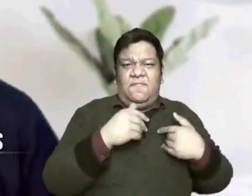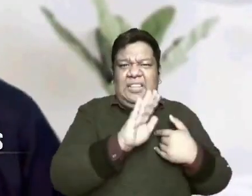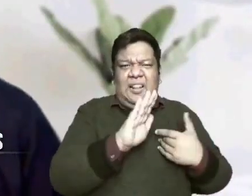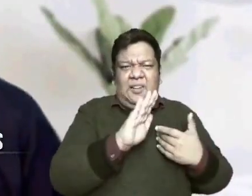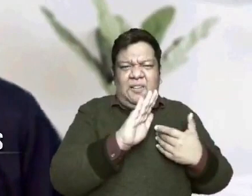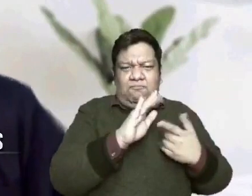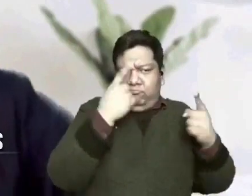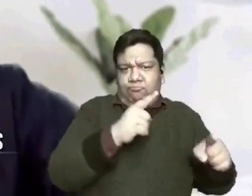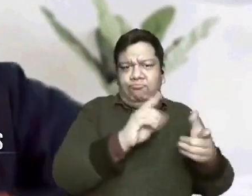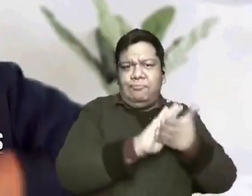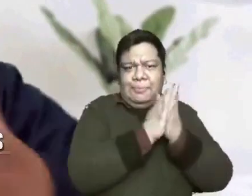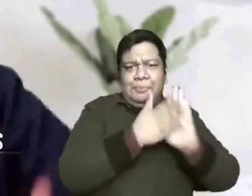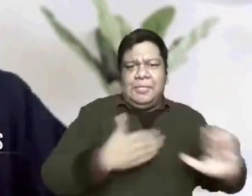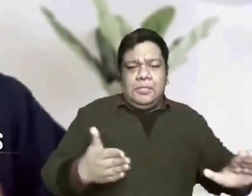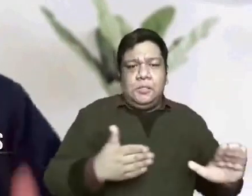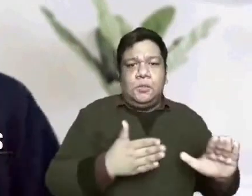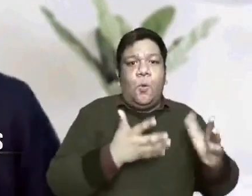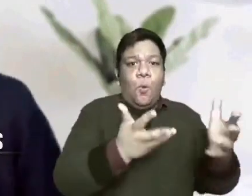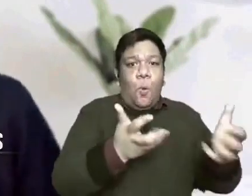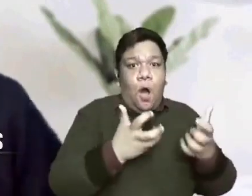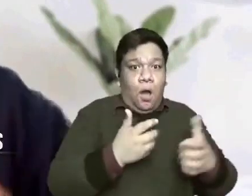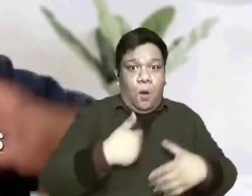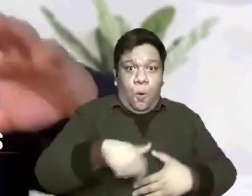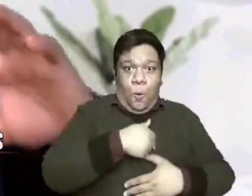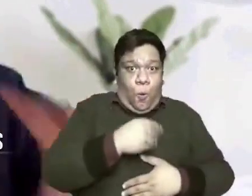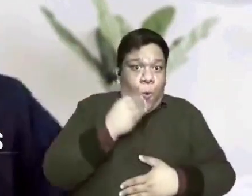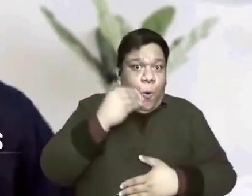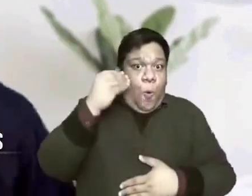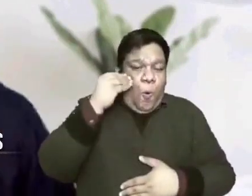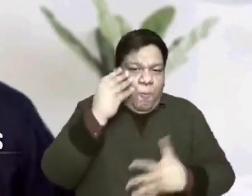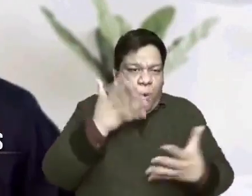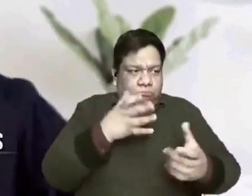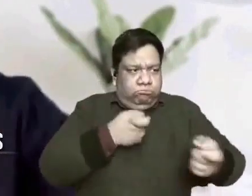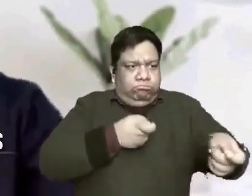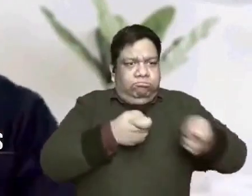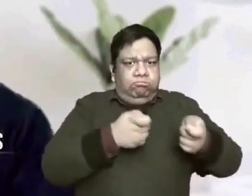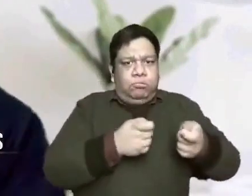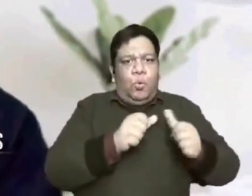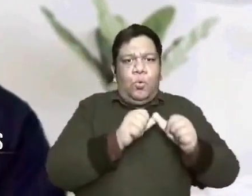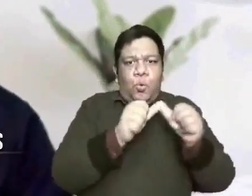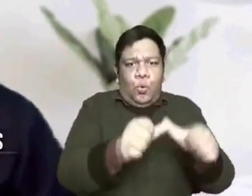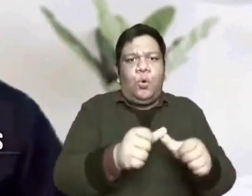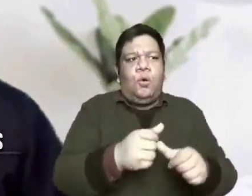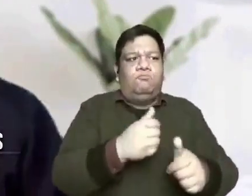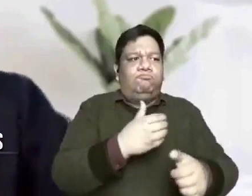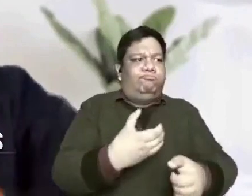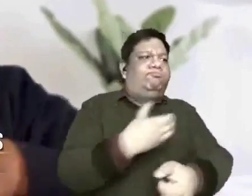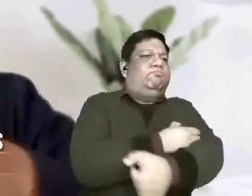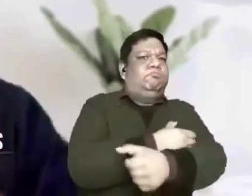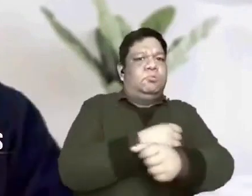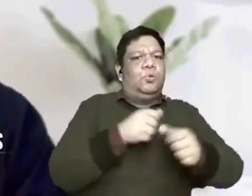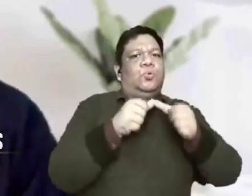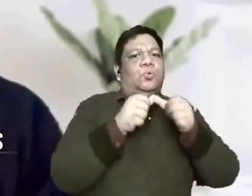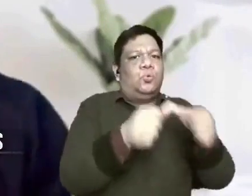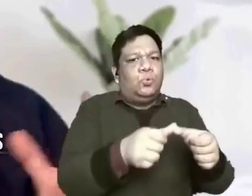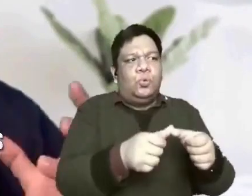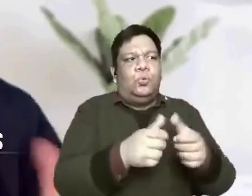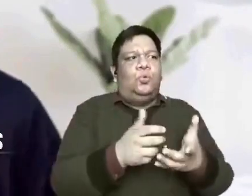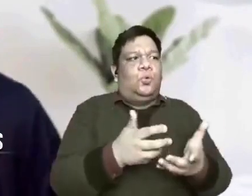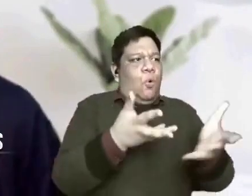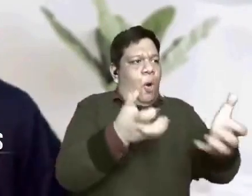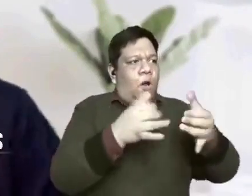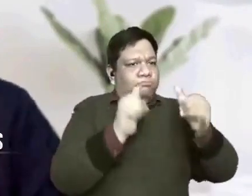Romana and what we desire in our homes. We need to maintain that power. We need to maintain control. We need to maintain